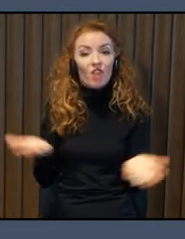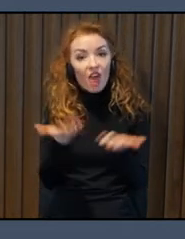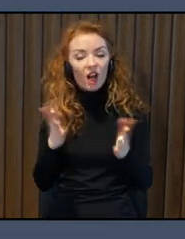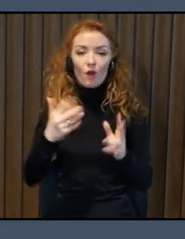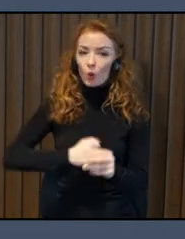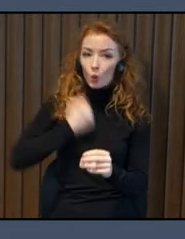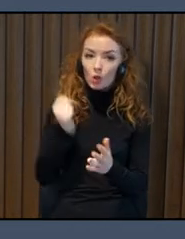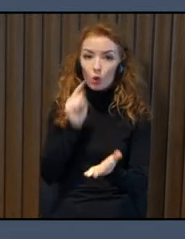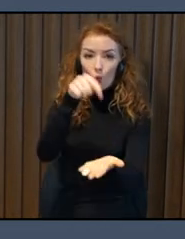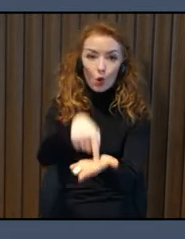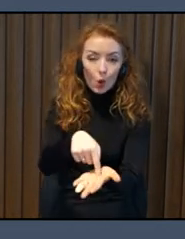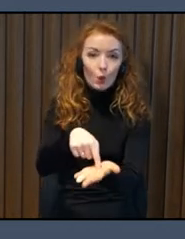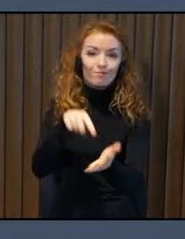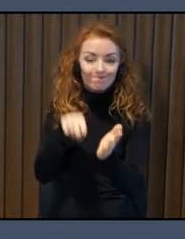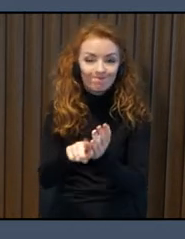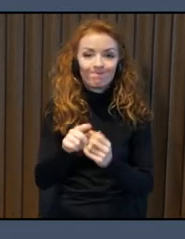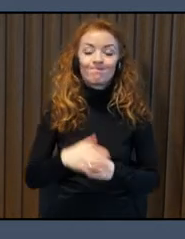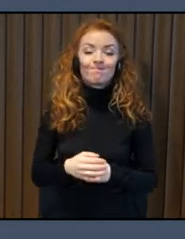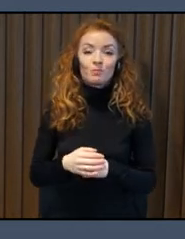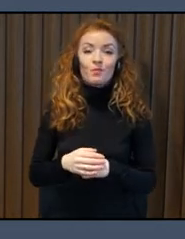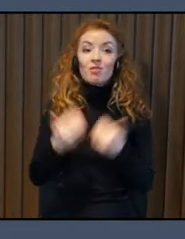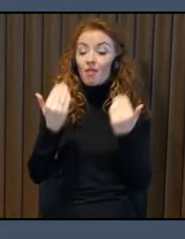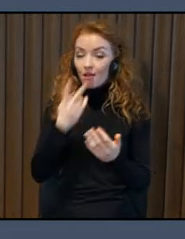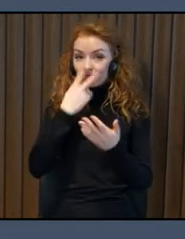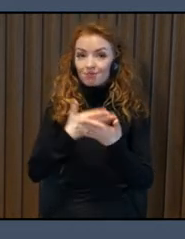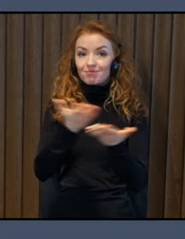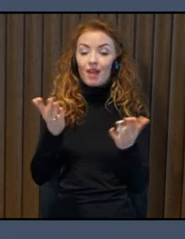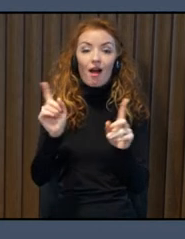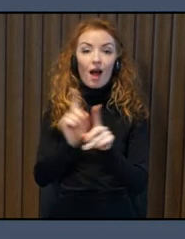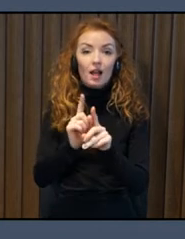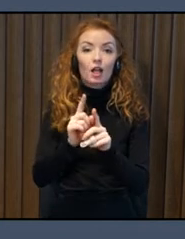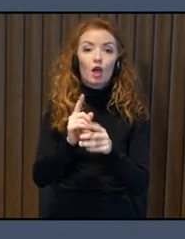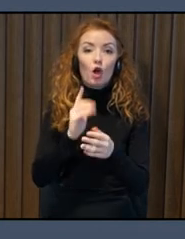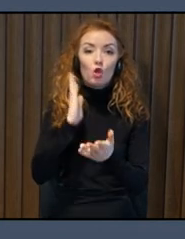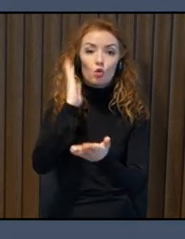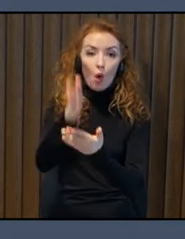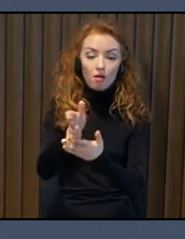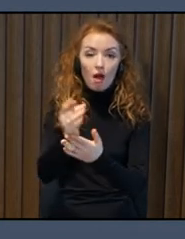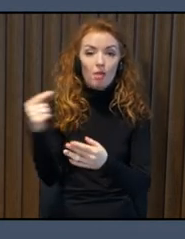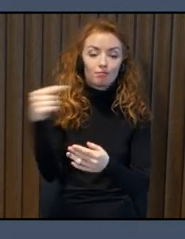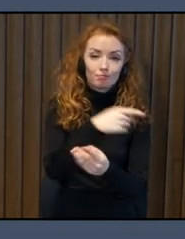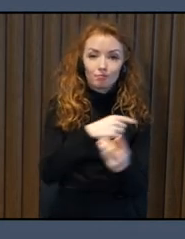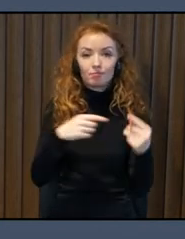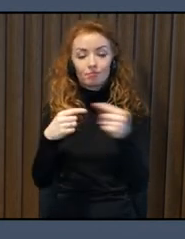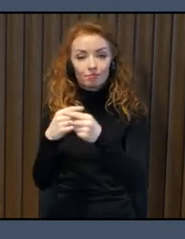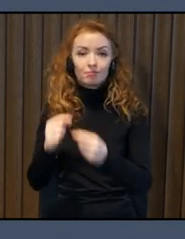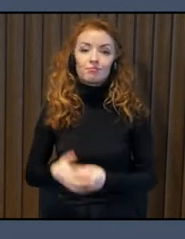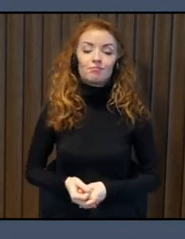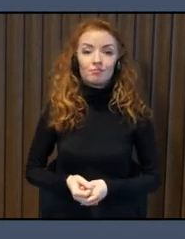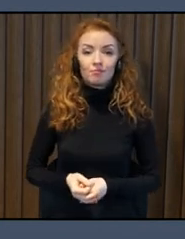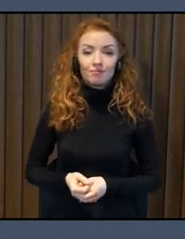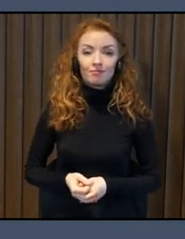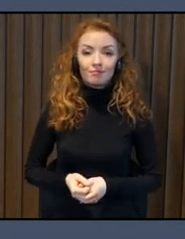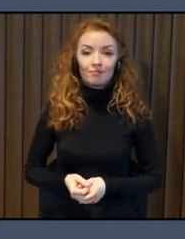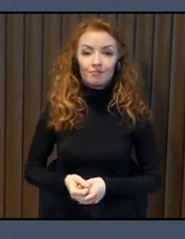loud in order to create access for visually impaired people. And further on this webpage, there is